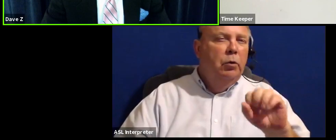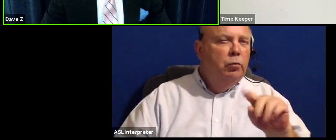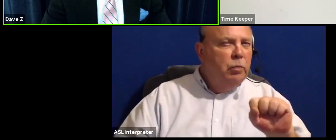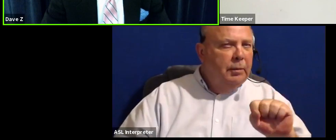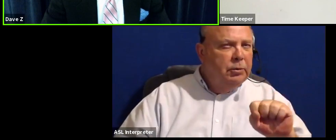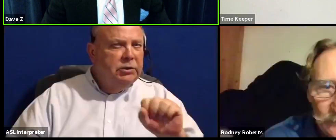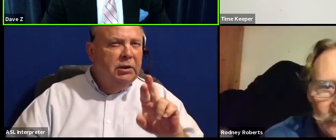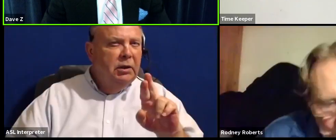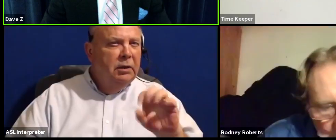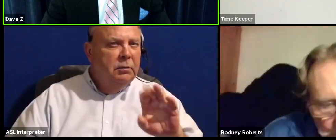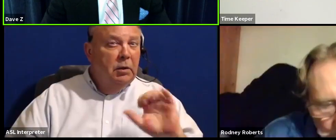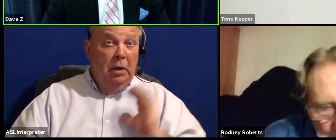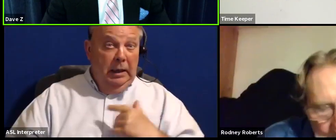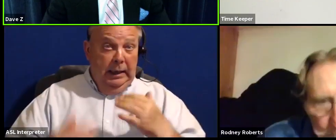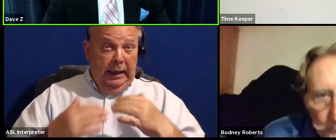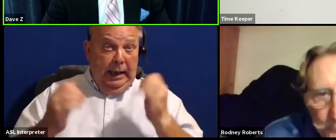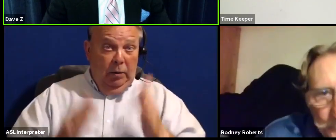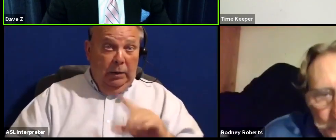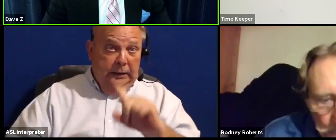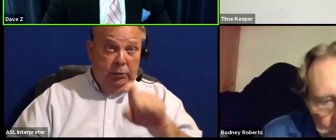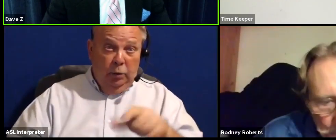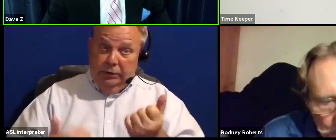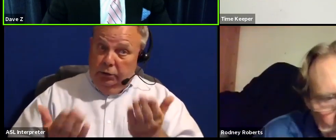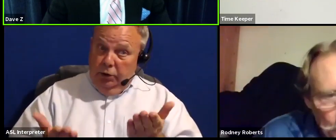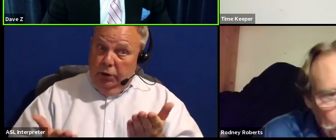Mr. Roberts, our housing question to you.